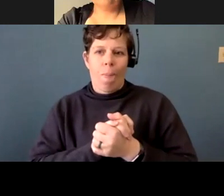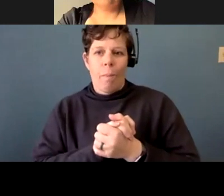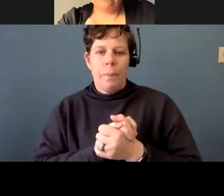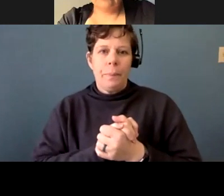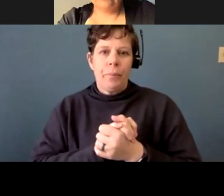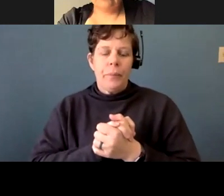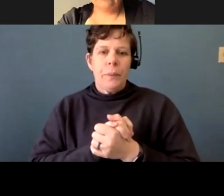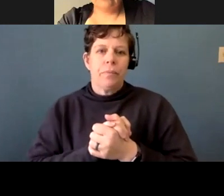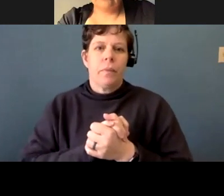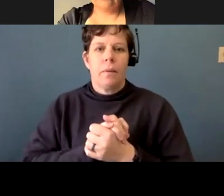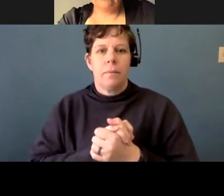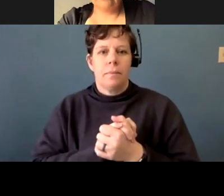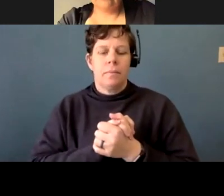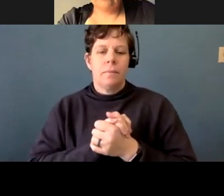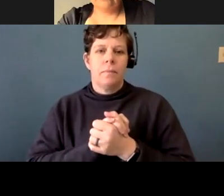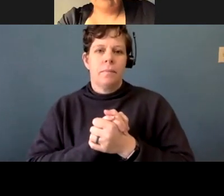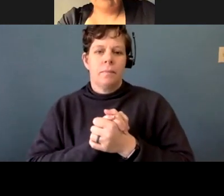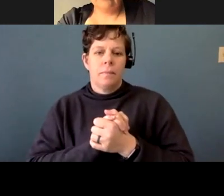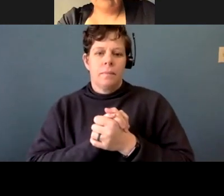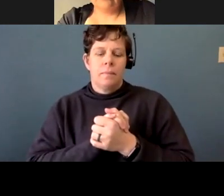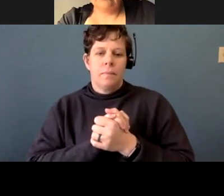shifting gears a little bit. Um,